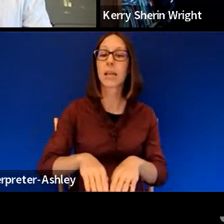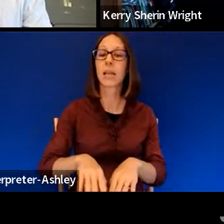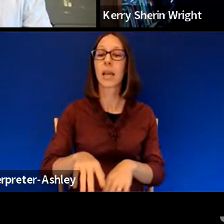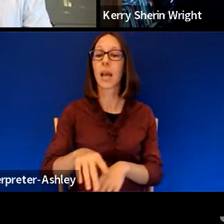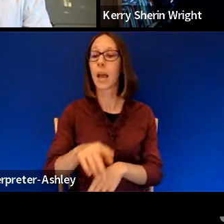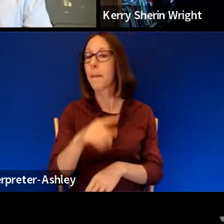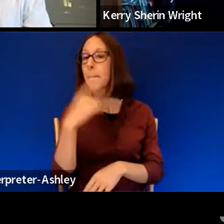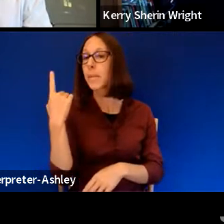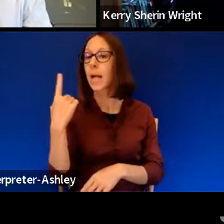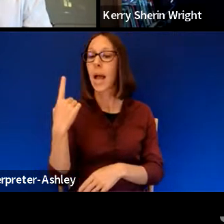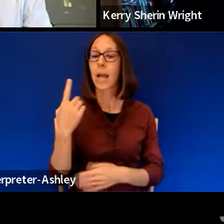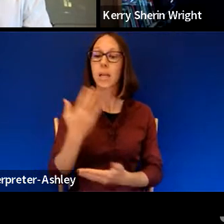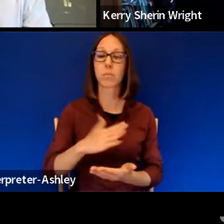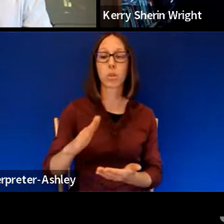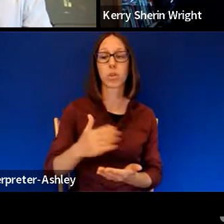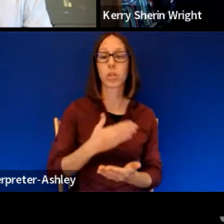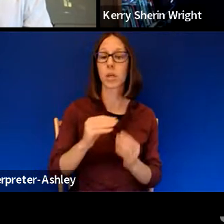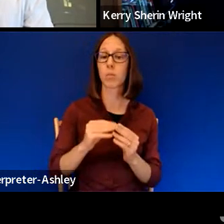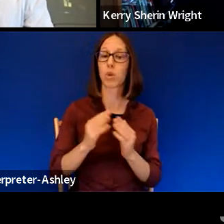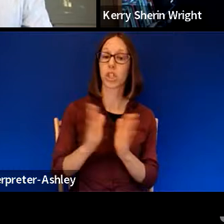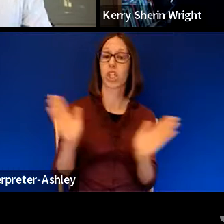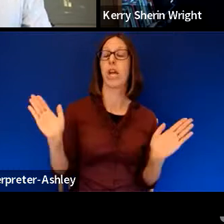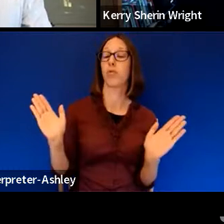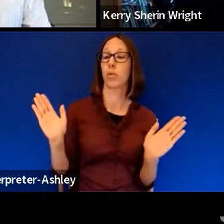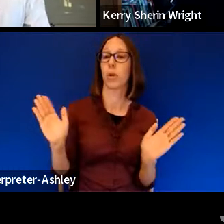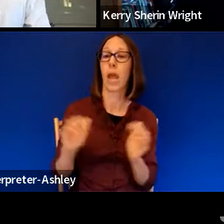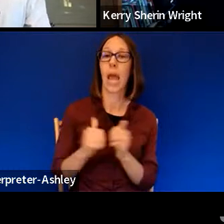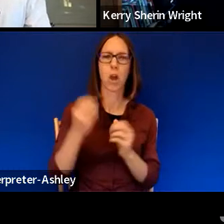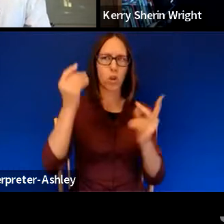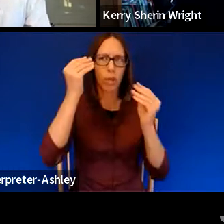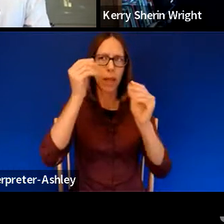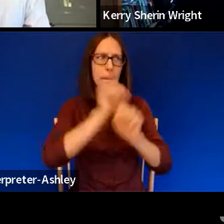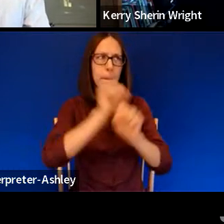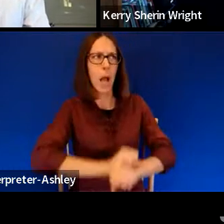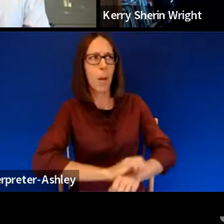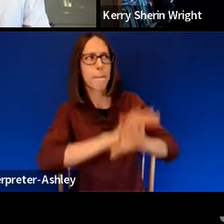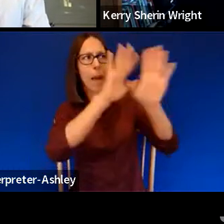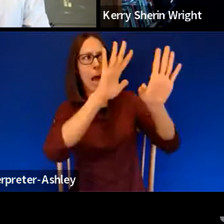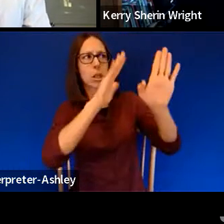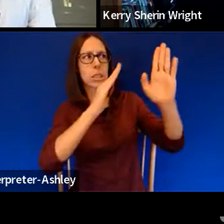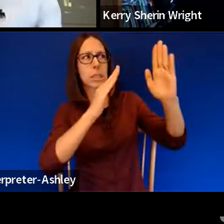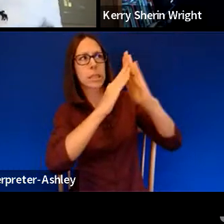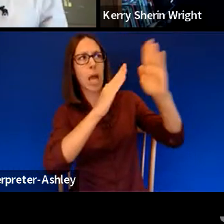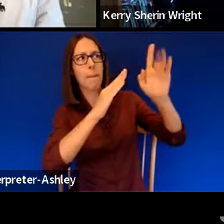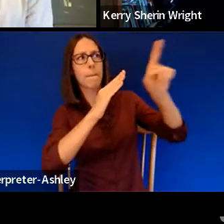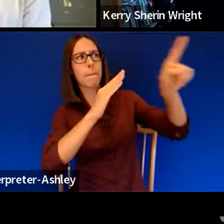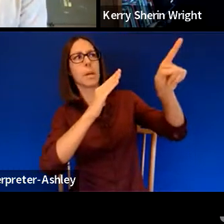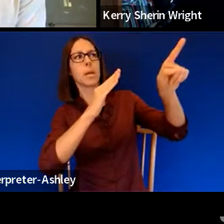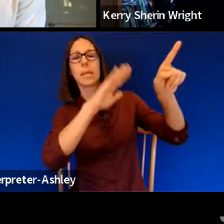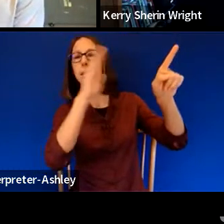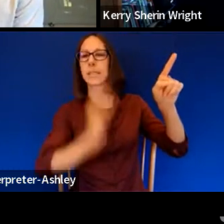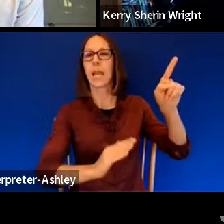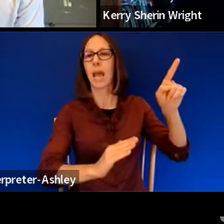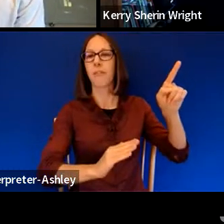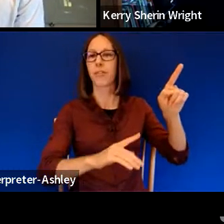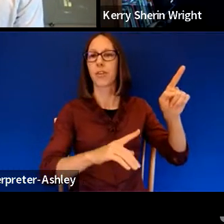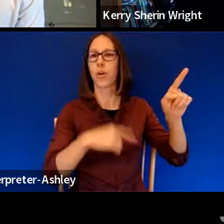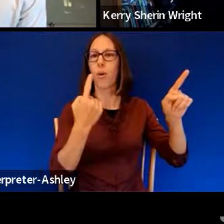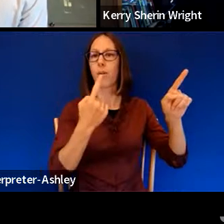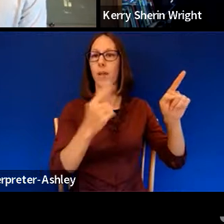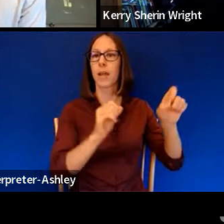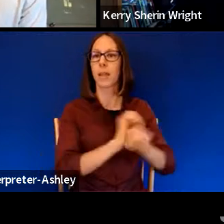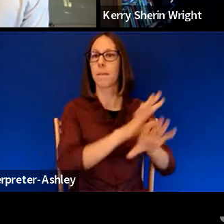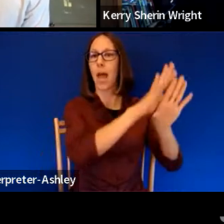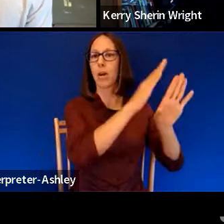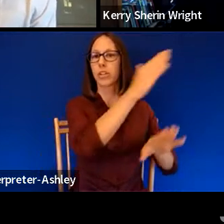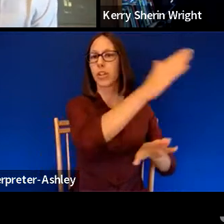music more generally. And how do you think about the mountaintop? How do you, you know, and it's never just a mountaintop in the blues or the gospel